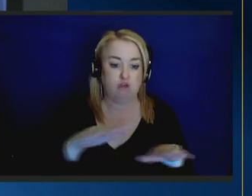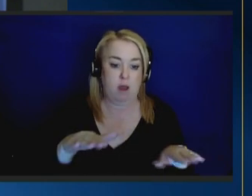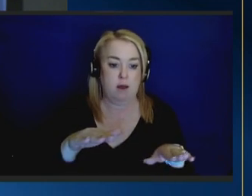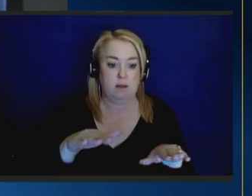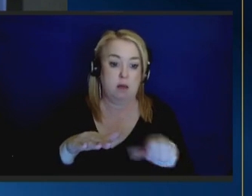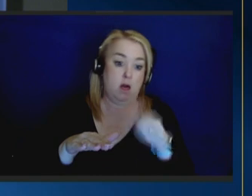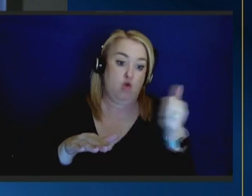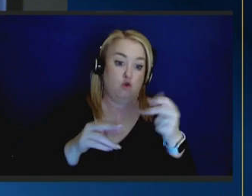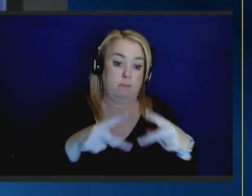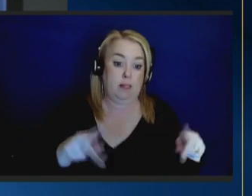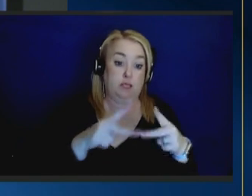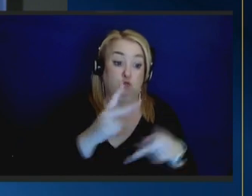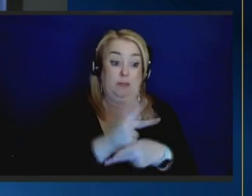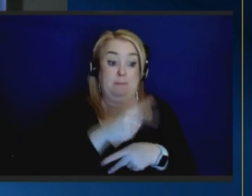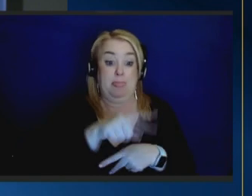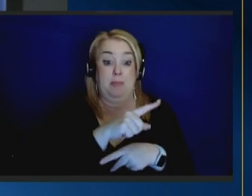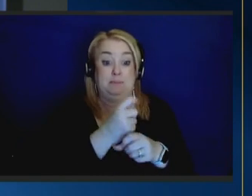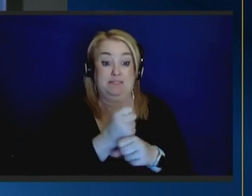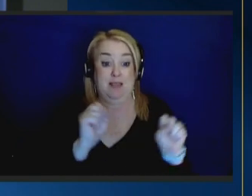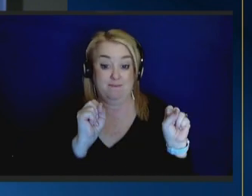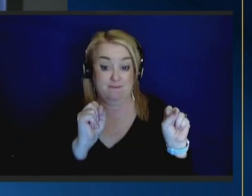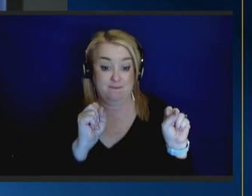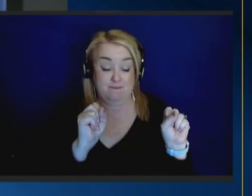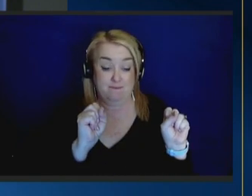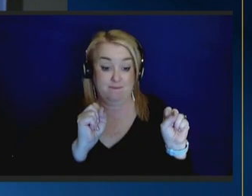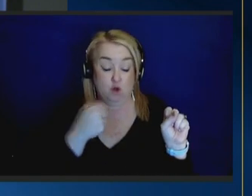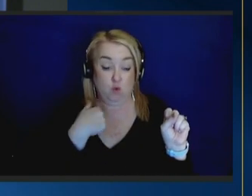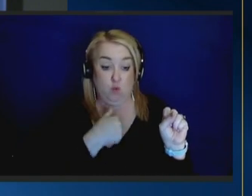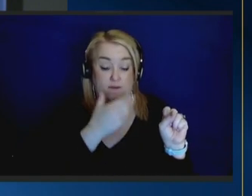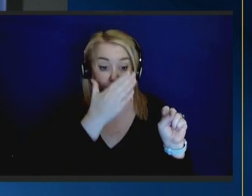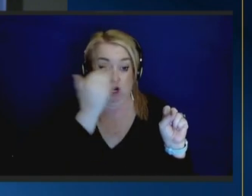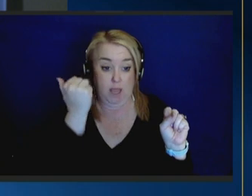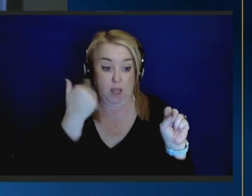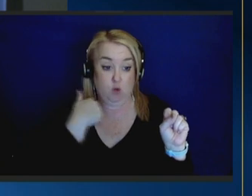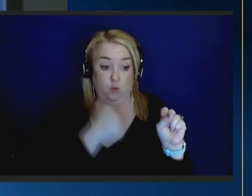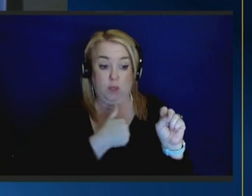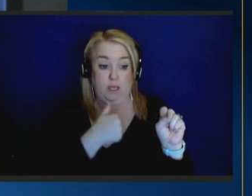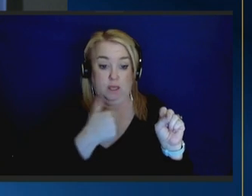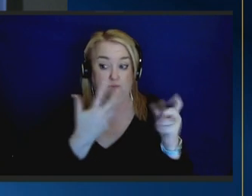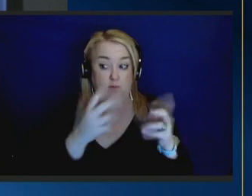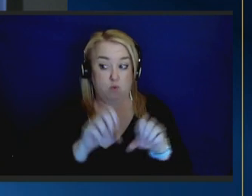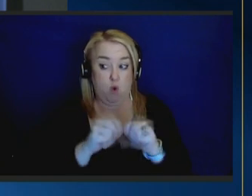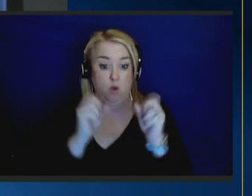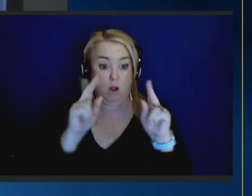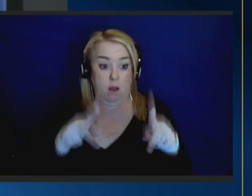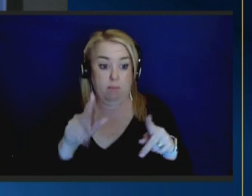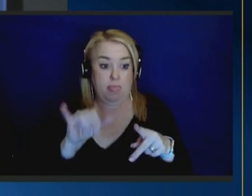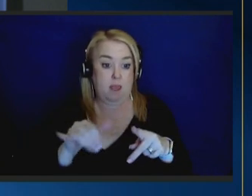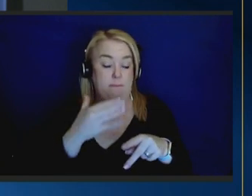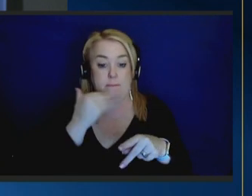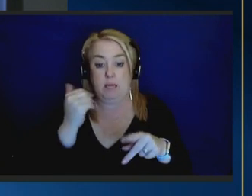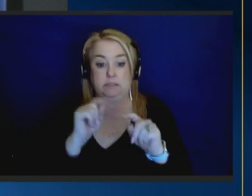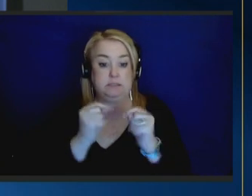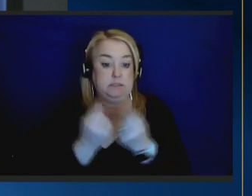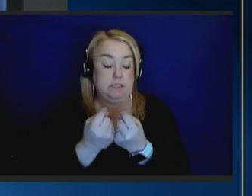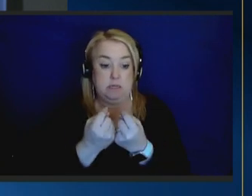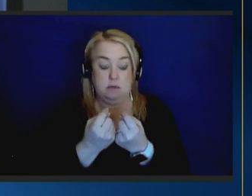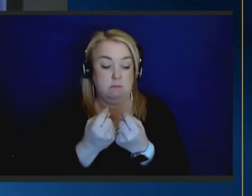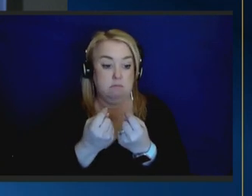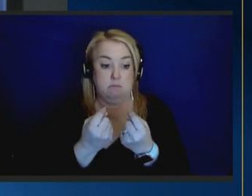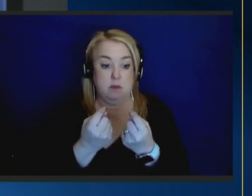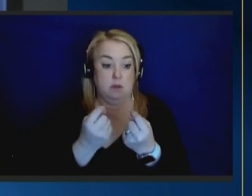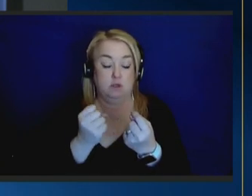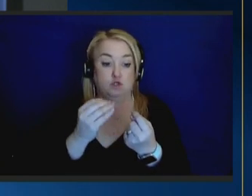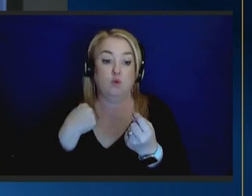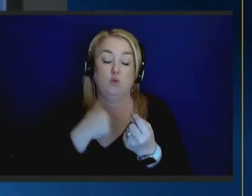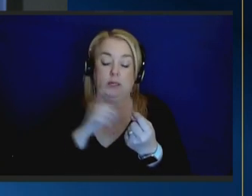we forget that we have just broken up the best team that that child can hope for and we have to strive to make that the best